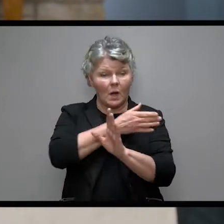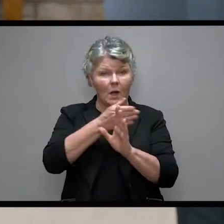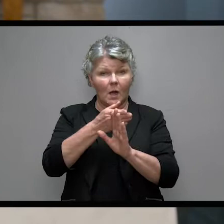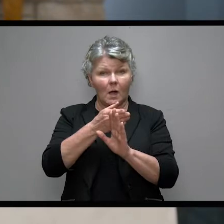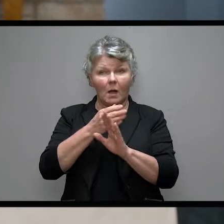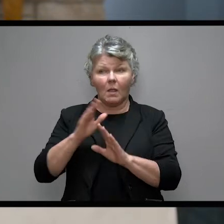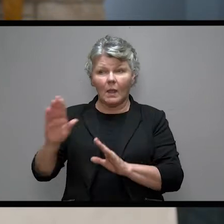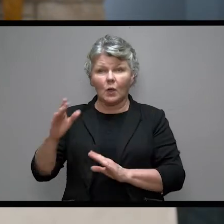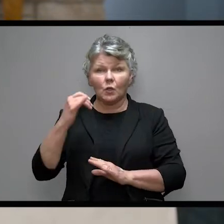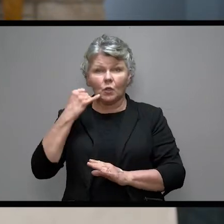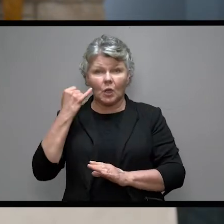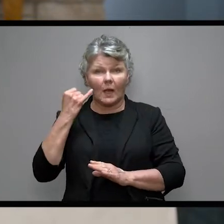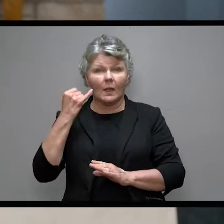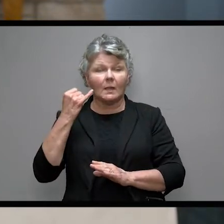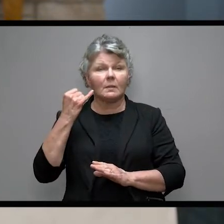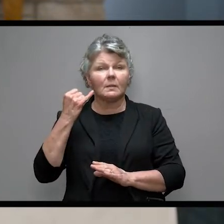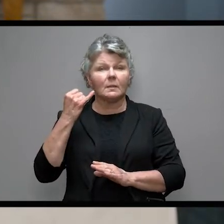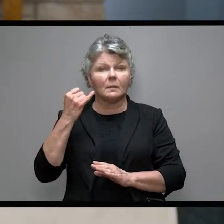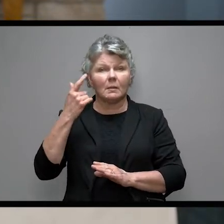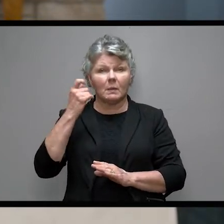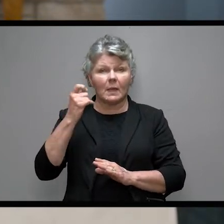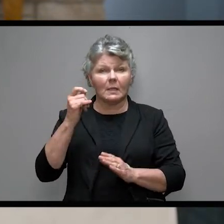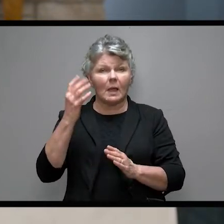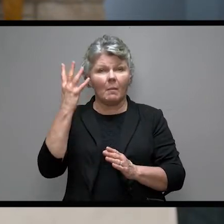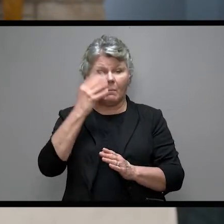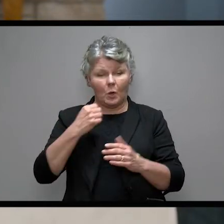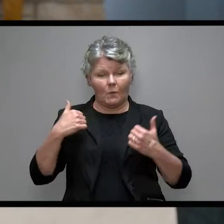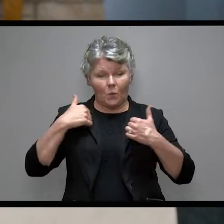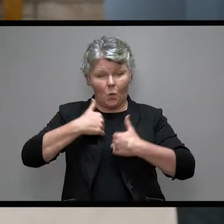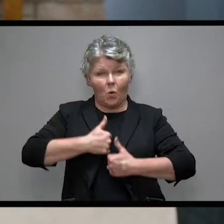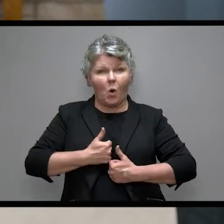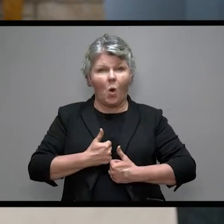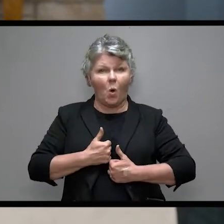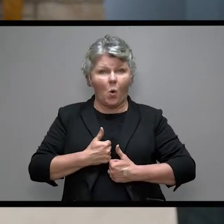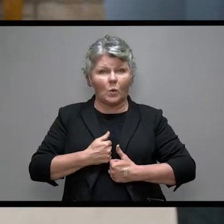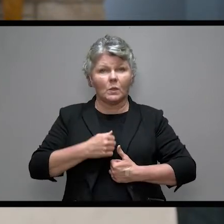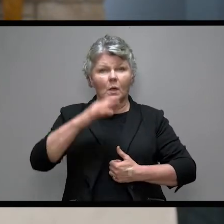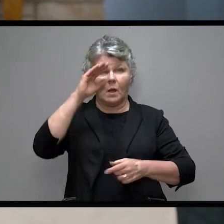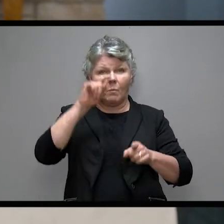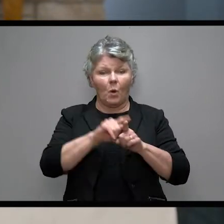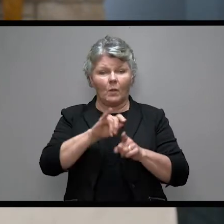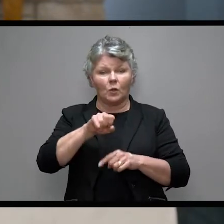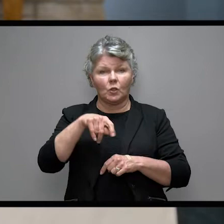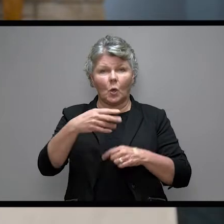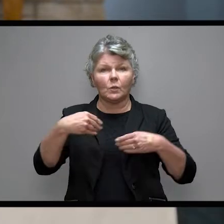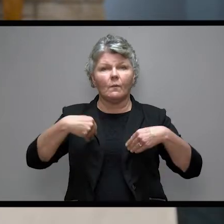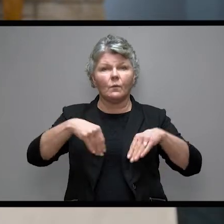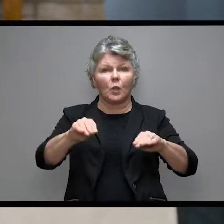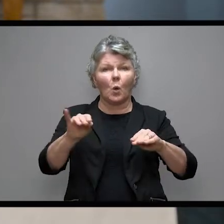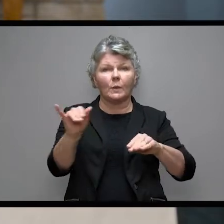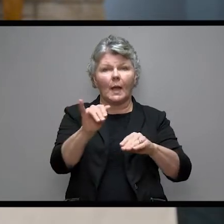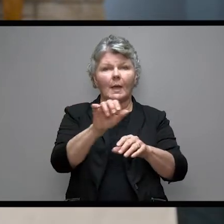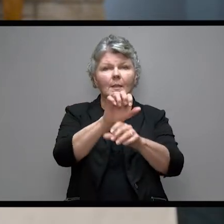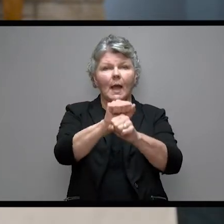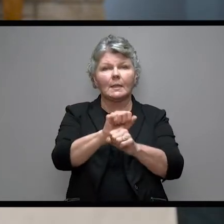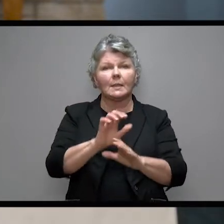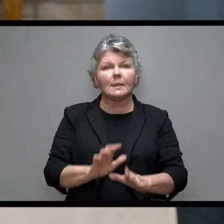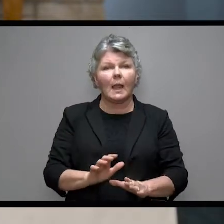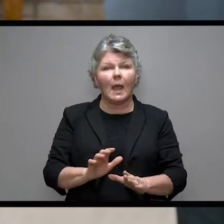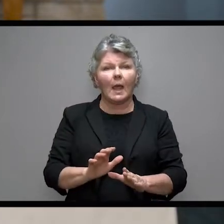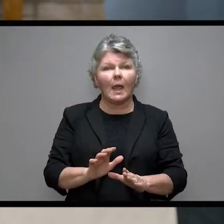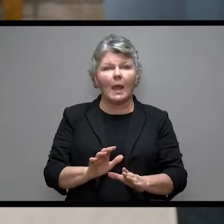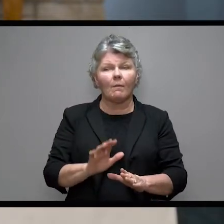father's gift of that dazzling coat. They had sold him, their brother, off as a slave. That really their backup